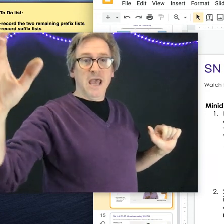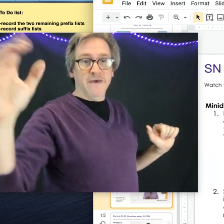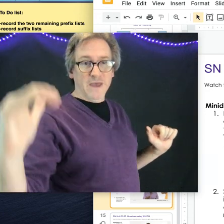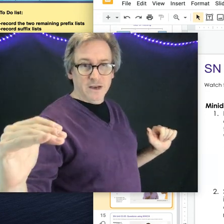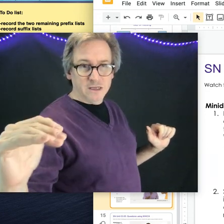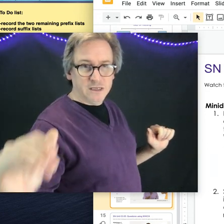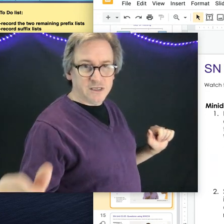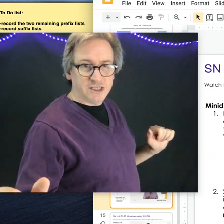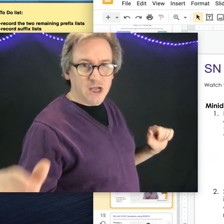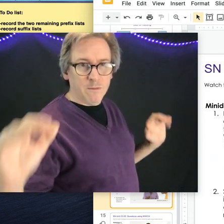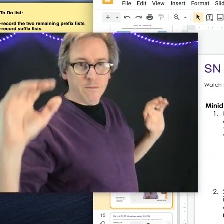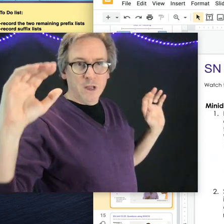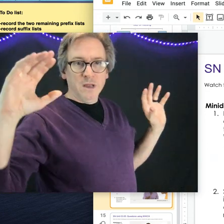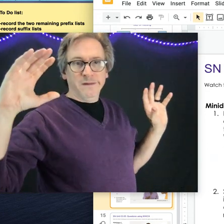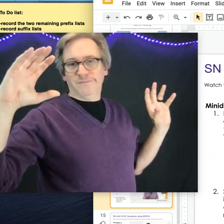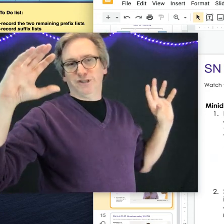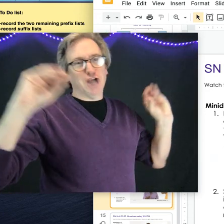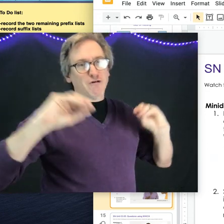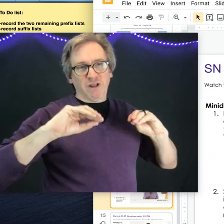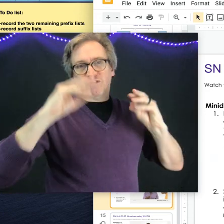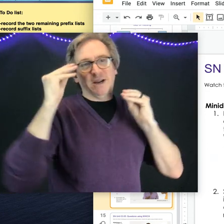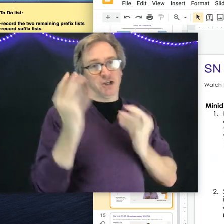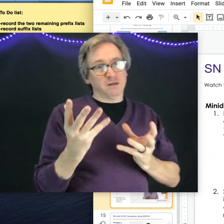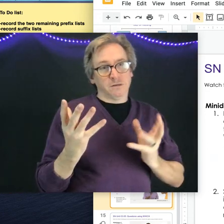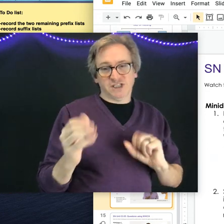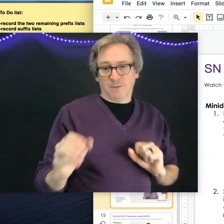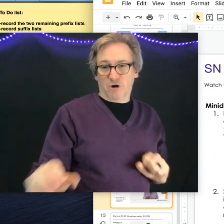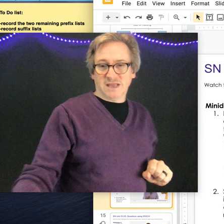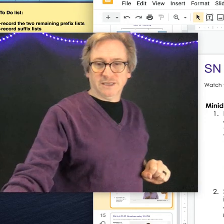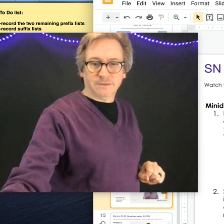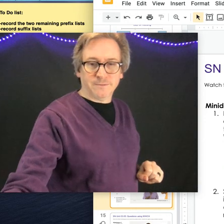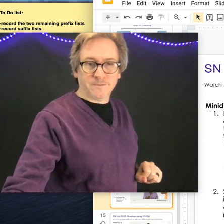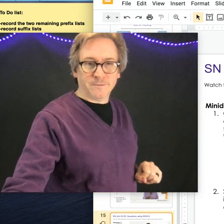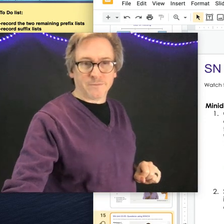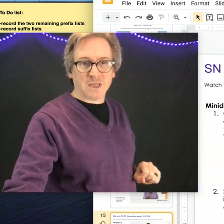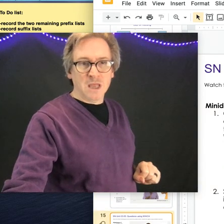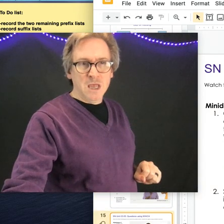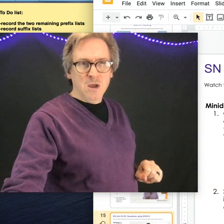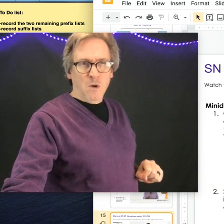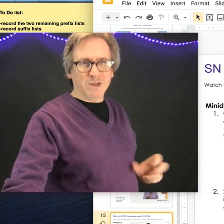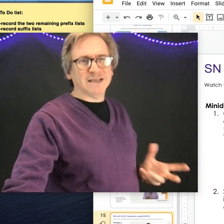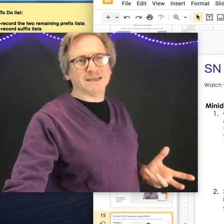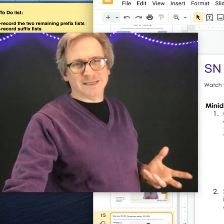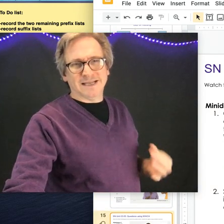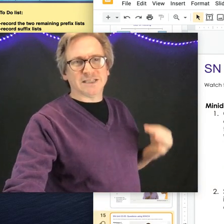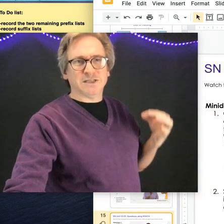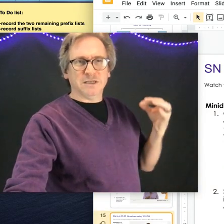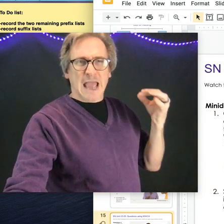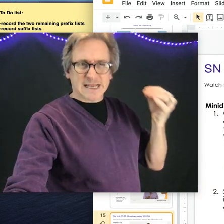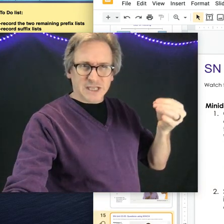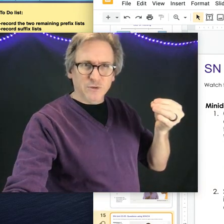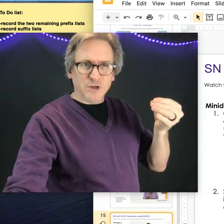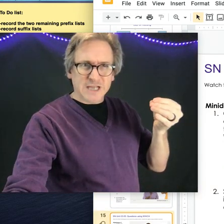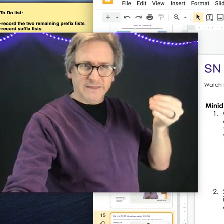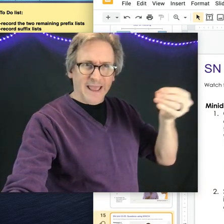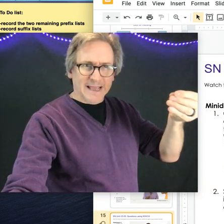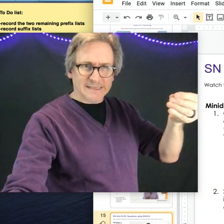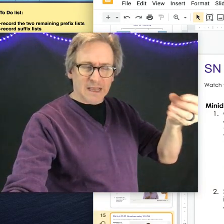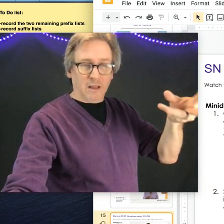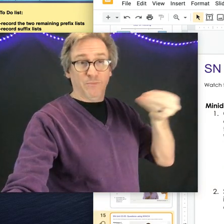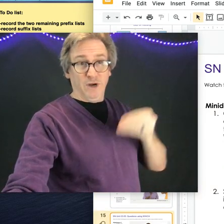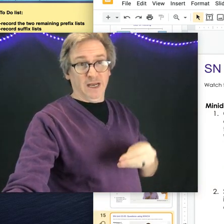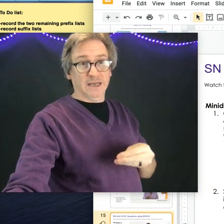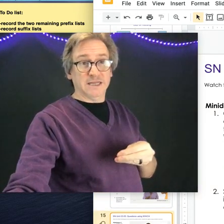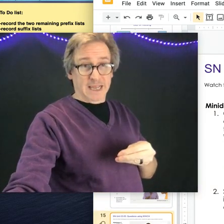and then some general information summarized. What that does is that's asking you to take the